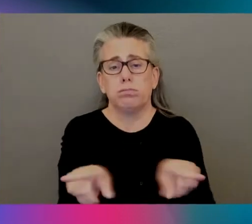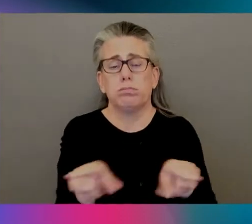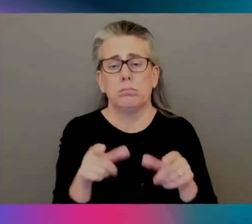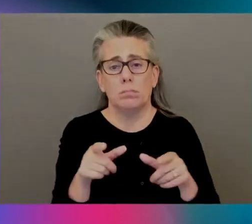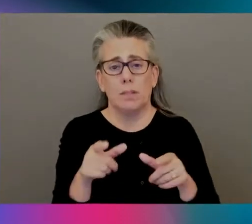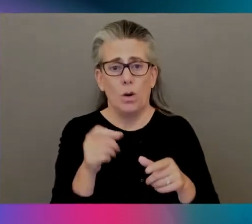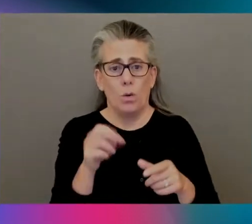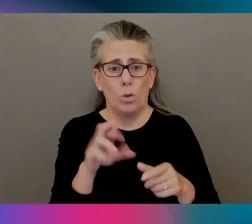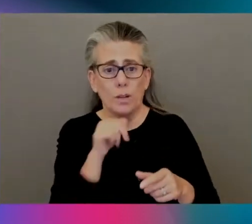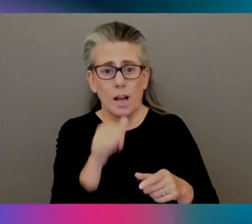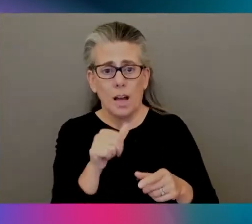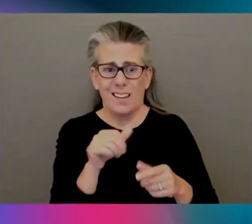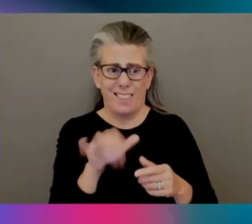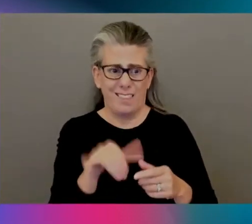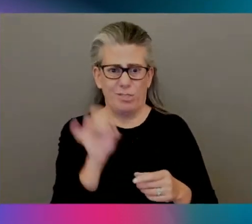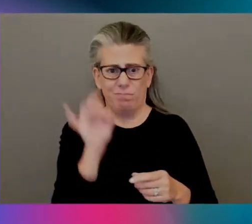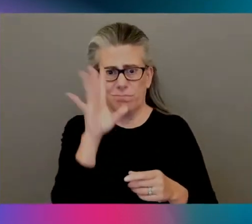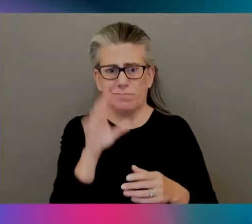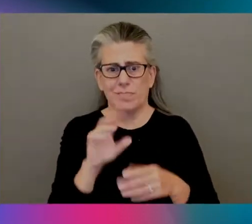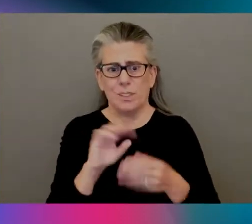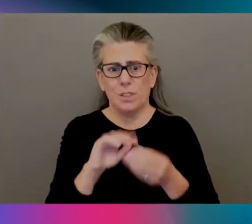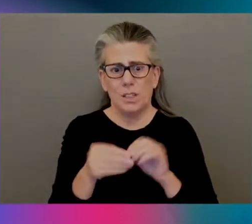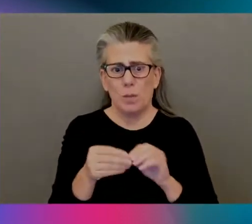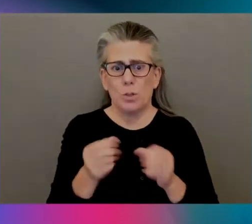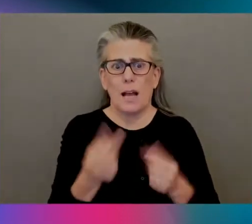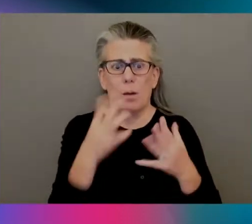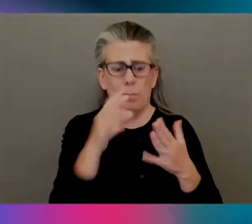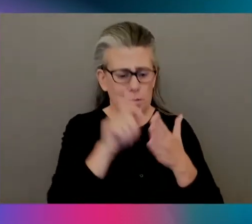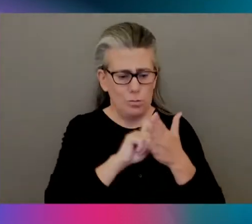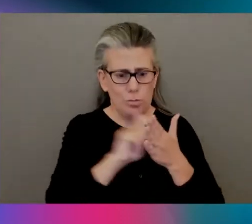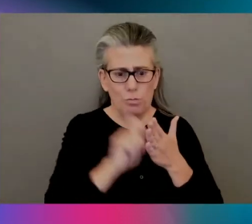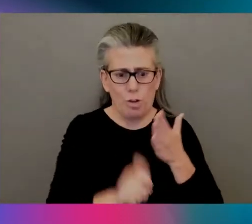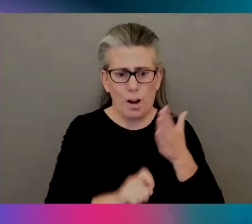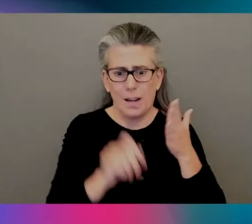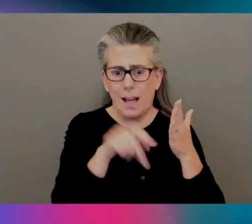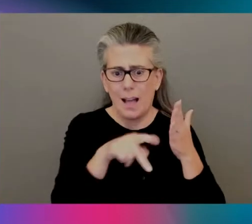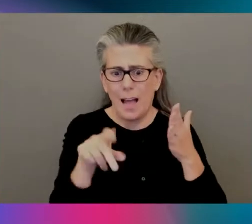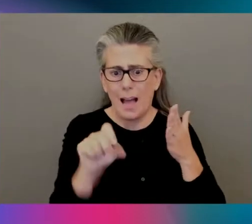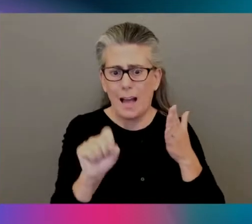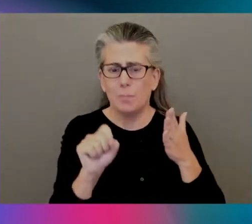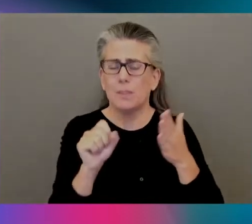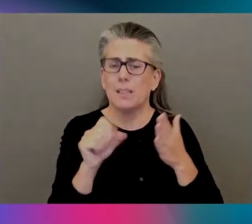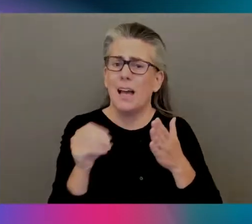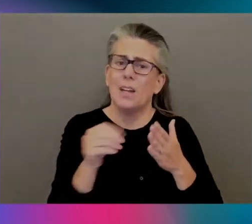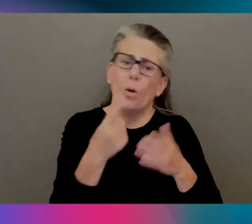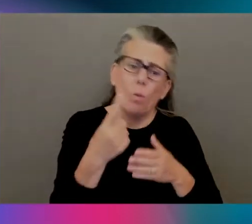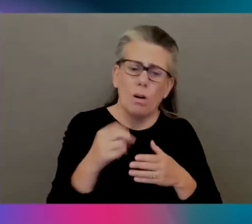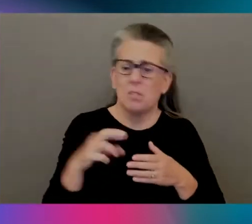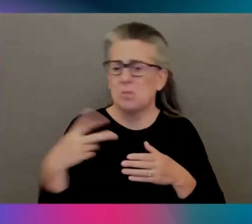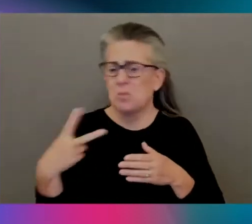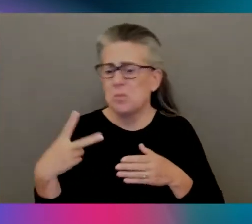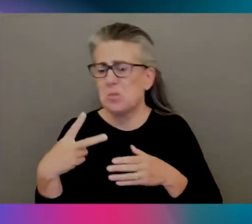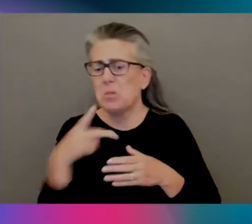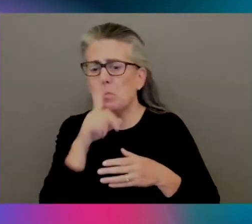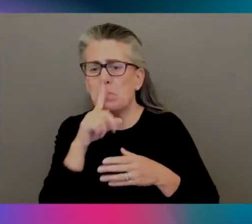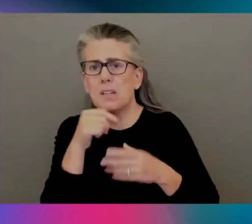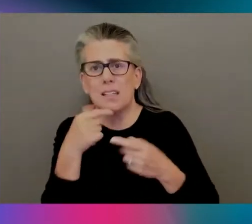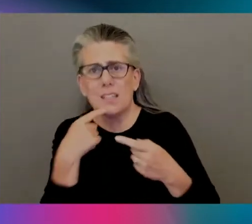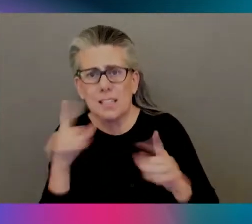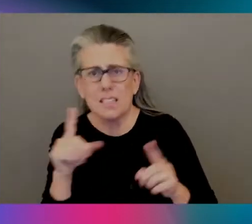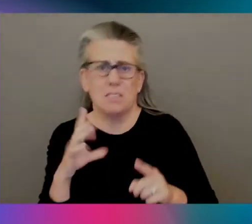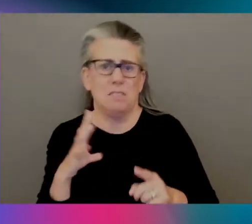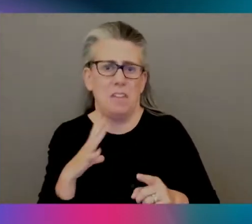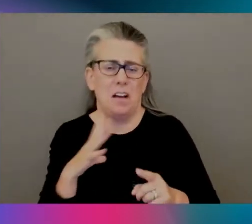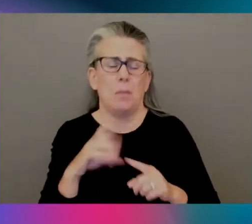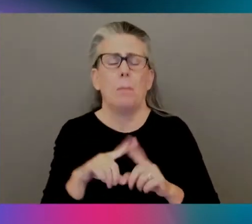if you're talking about, like, how many apps did we write and how many of them actually went out the door, right? There's always one or two apps that didn't make it, but majority of apps figure